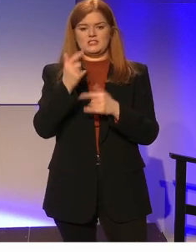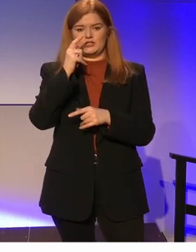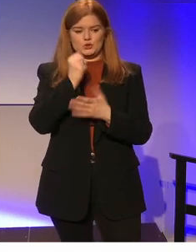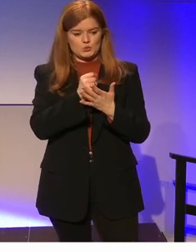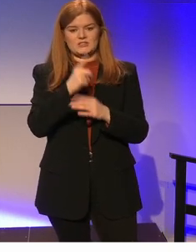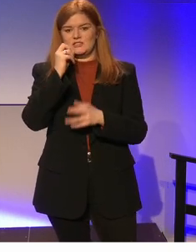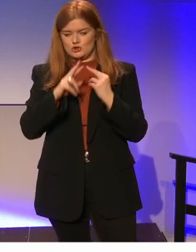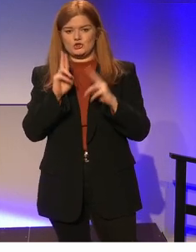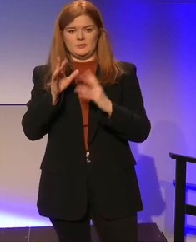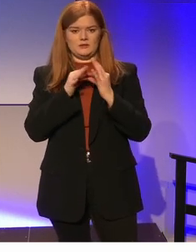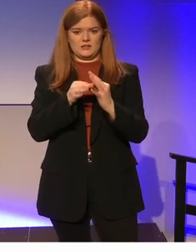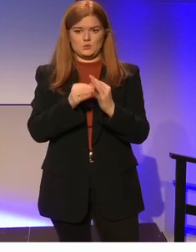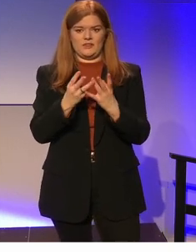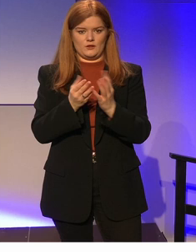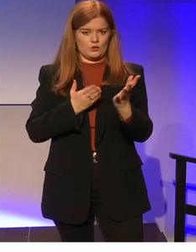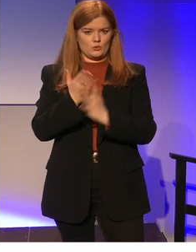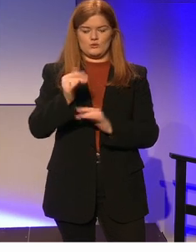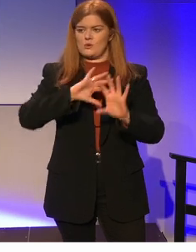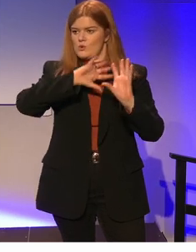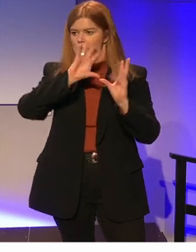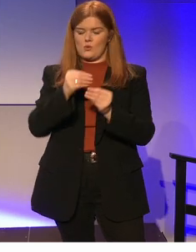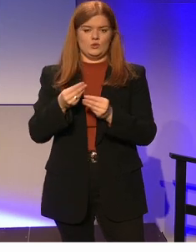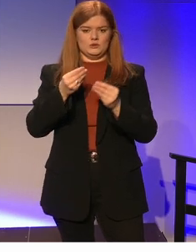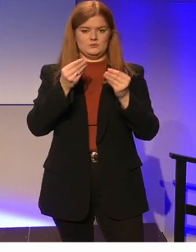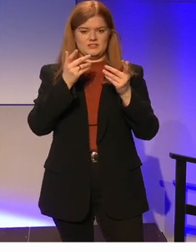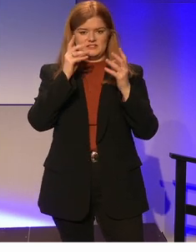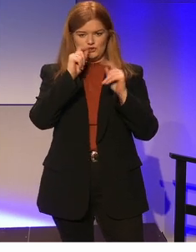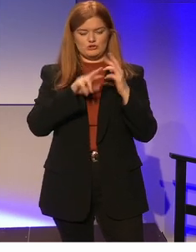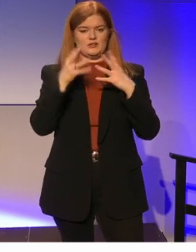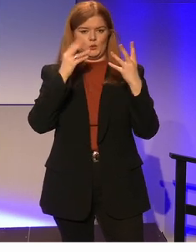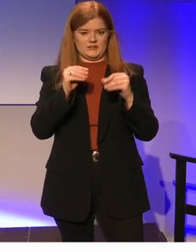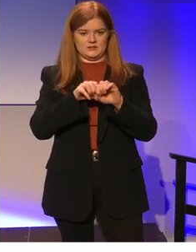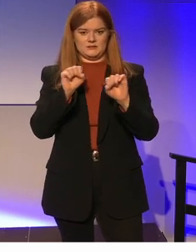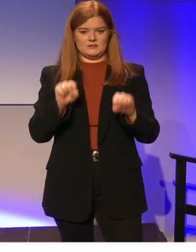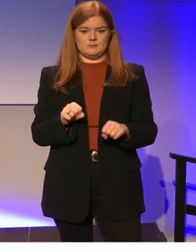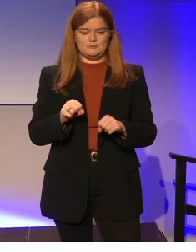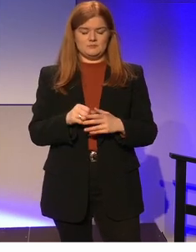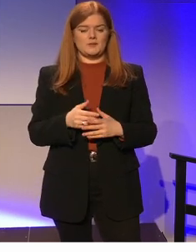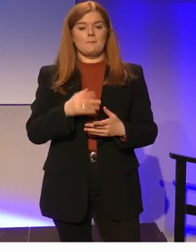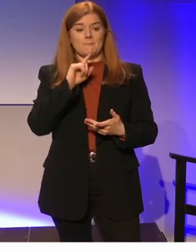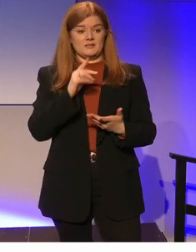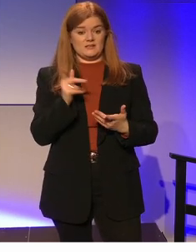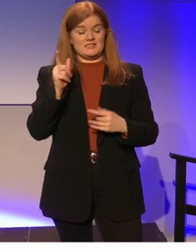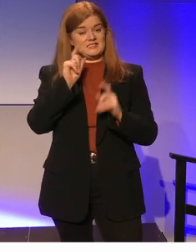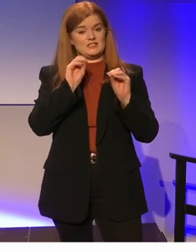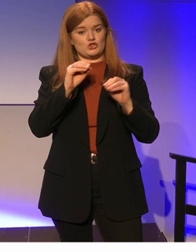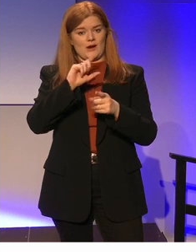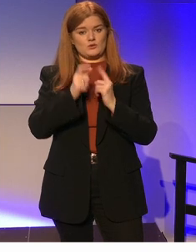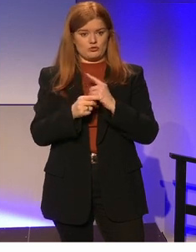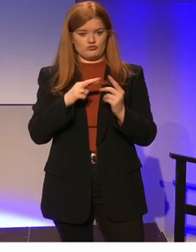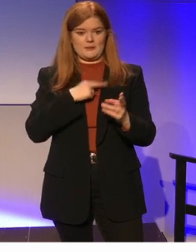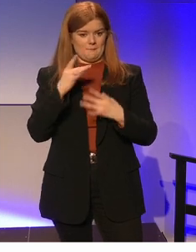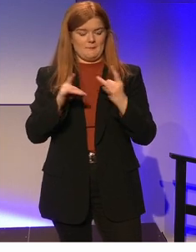teachers are engaging with right through their whole continuum of initial teacher education. And that is the Teaching Council has really